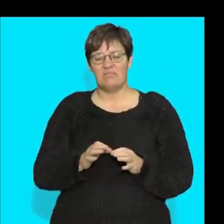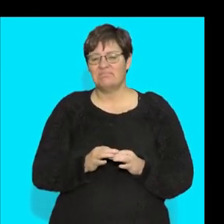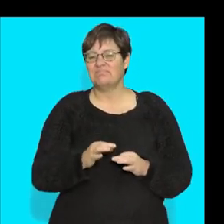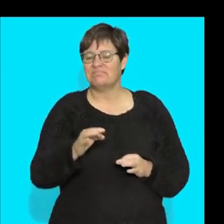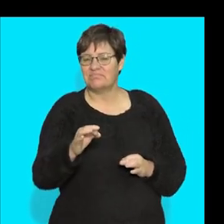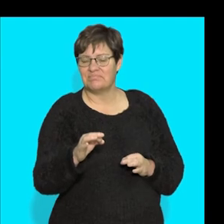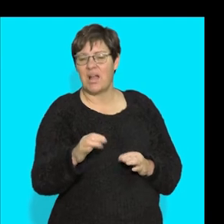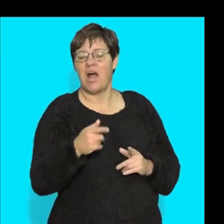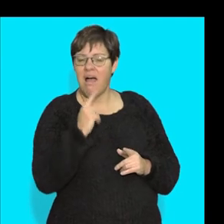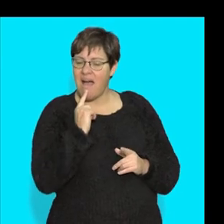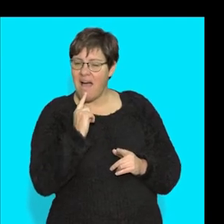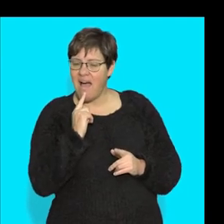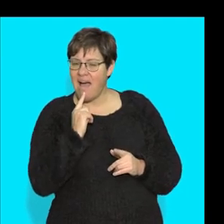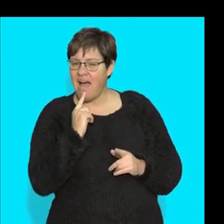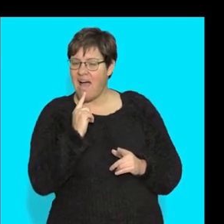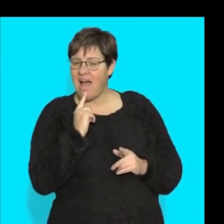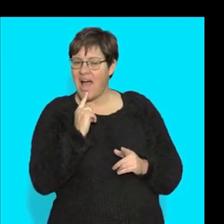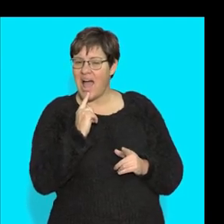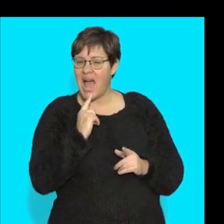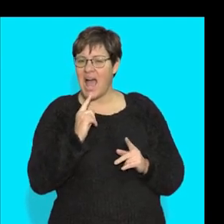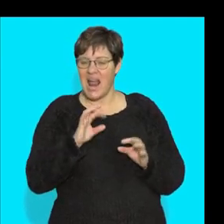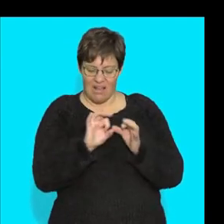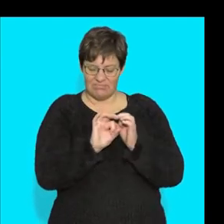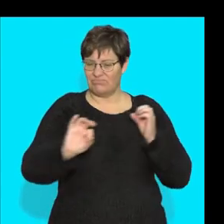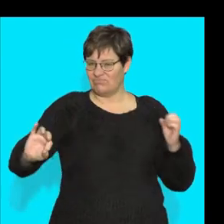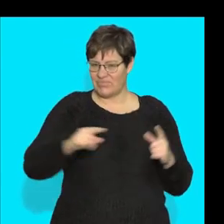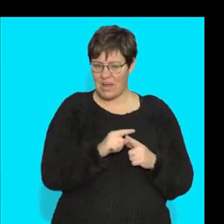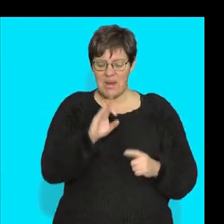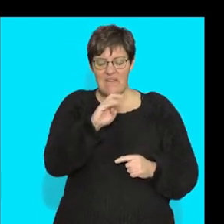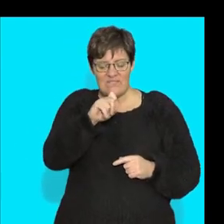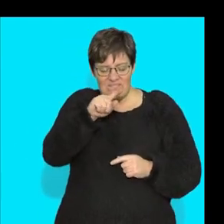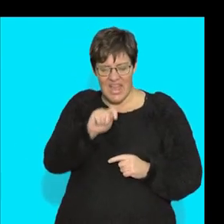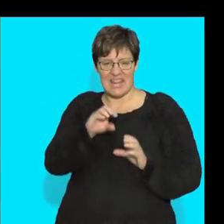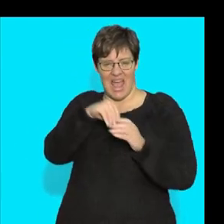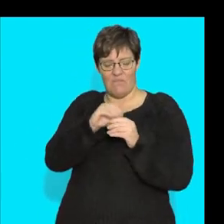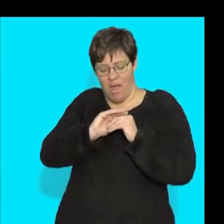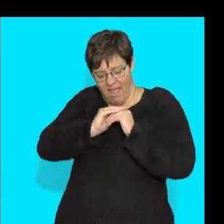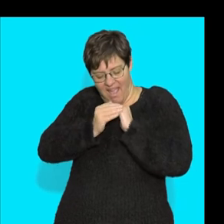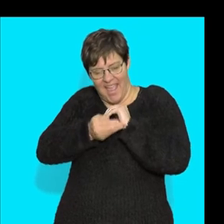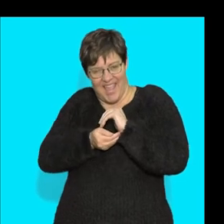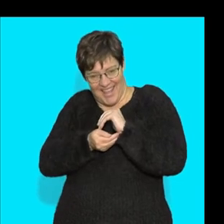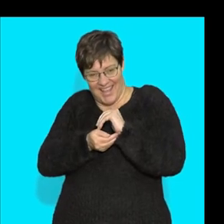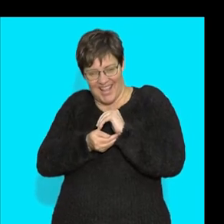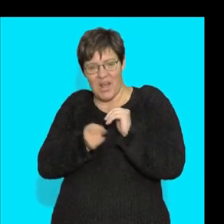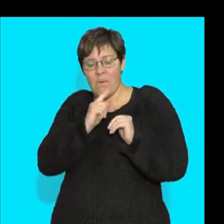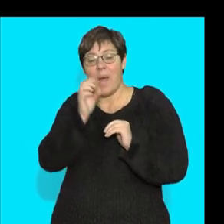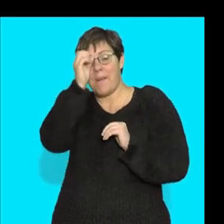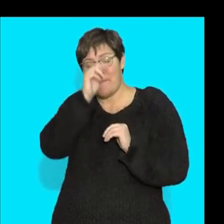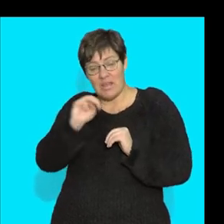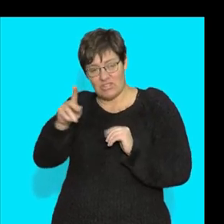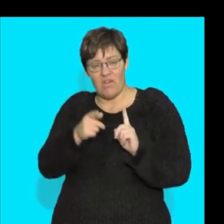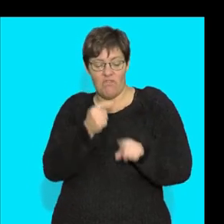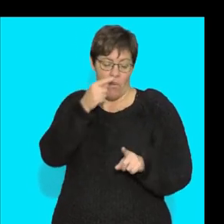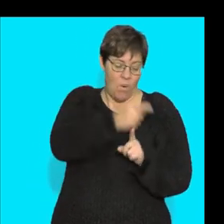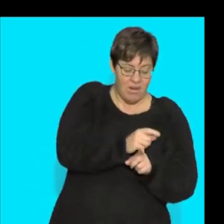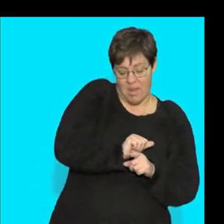Okay guys, and over here, that's a little bit of fat because it's an insulator. We want the message to go from one